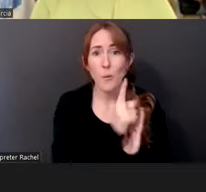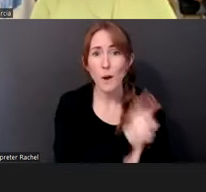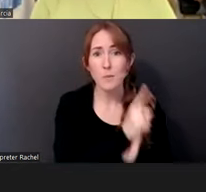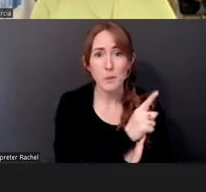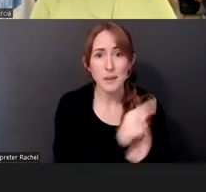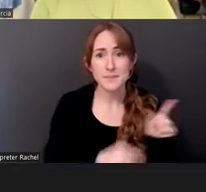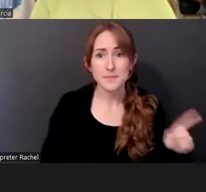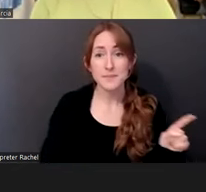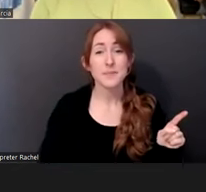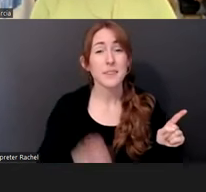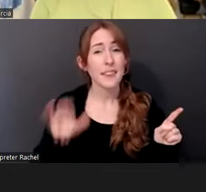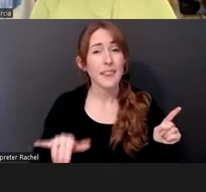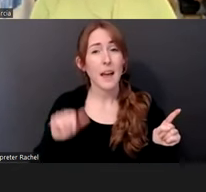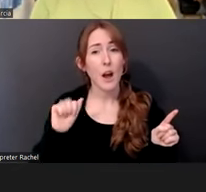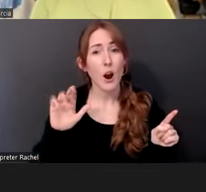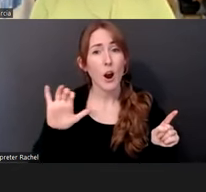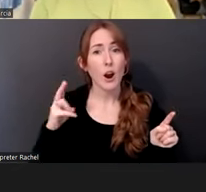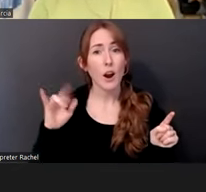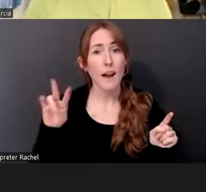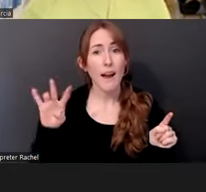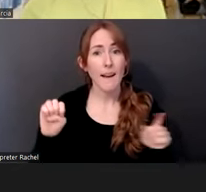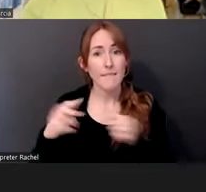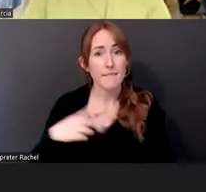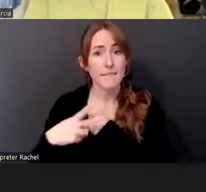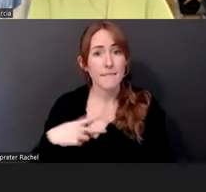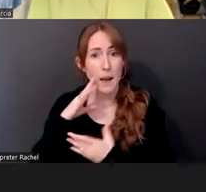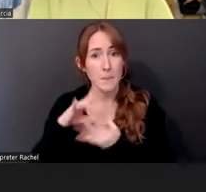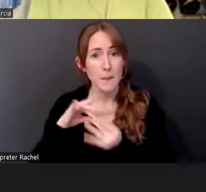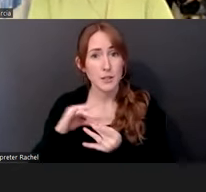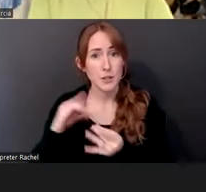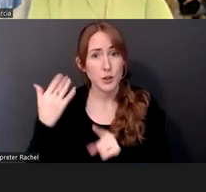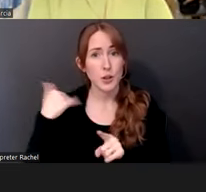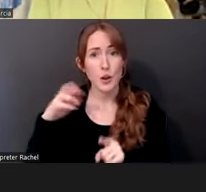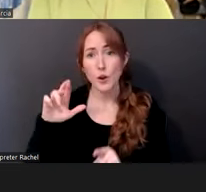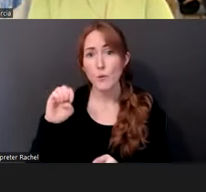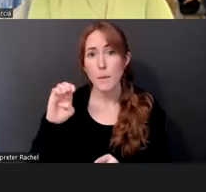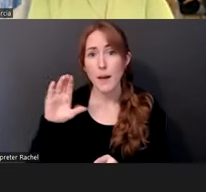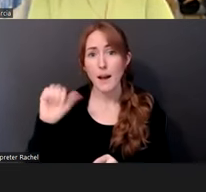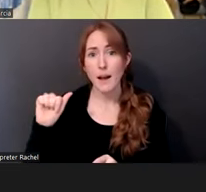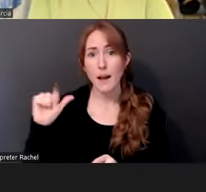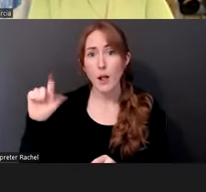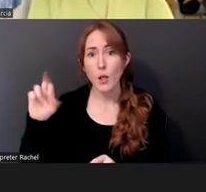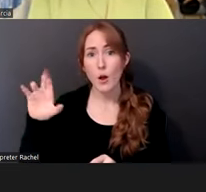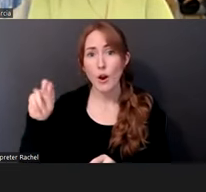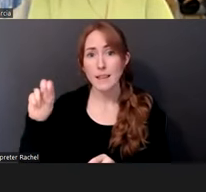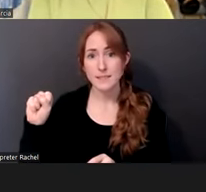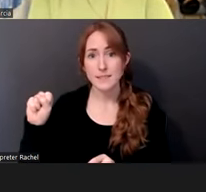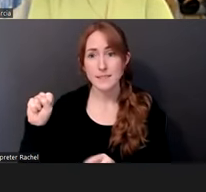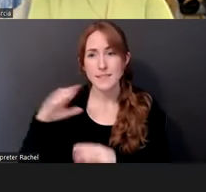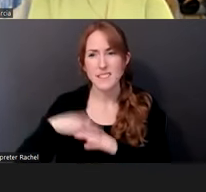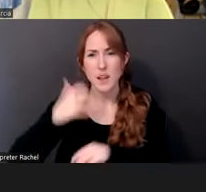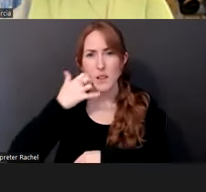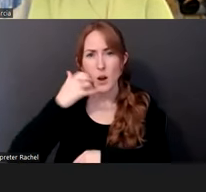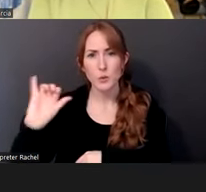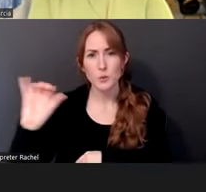um, I mentioned earlier, um, Rebecca Lawrence is on this call as well, the former, uh, director of TAVP. And I remember one of the first